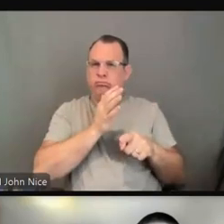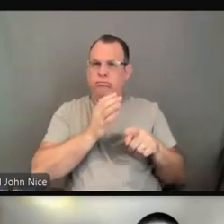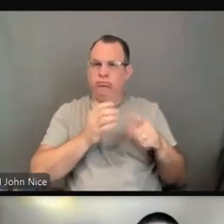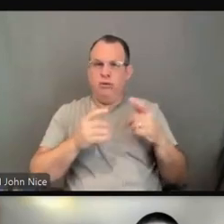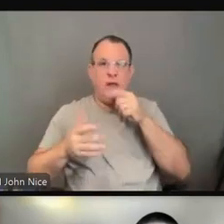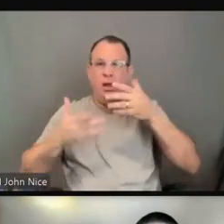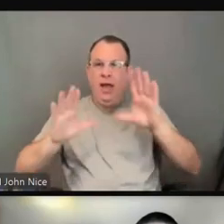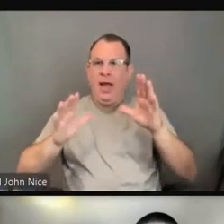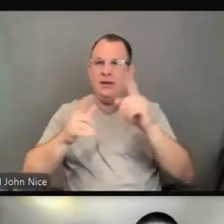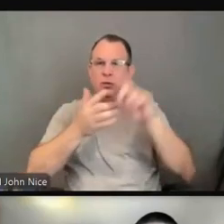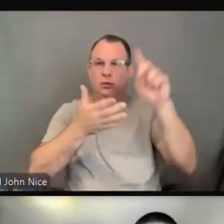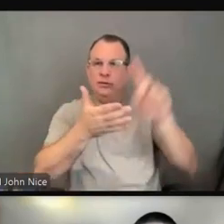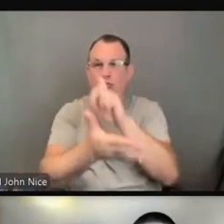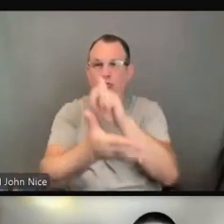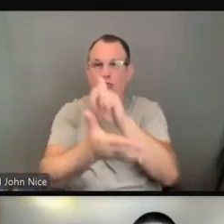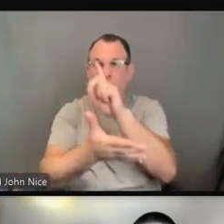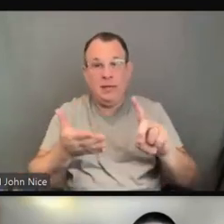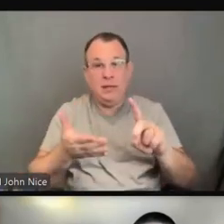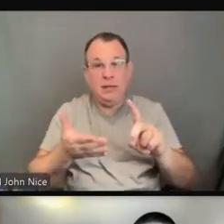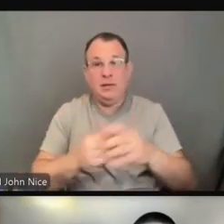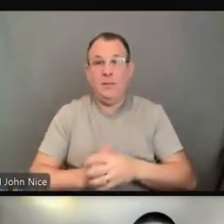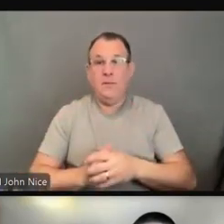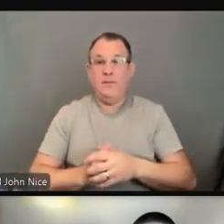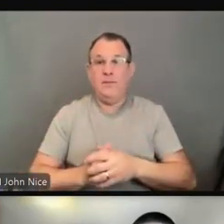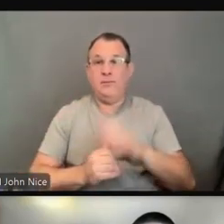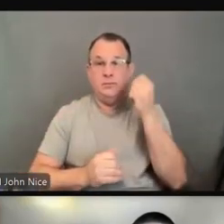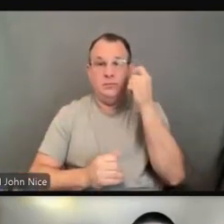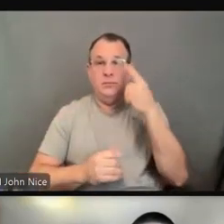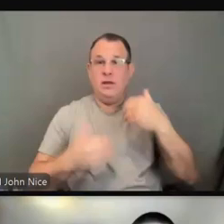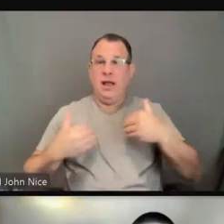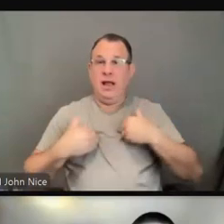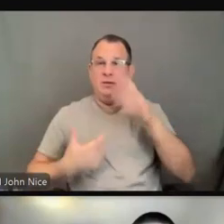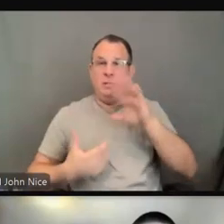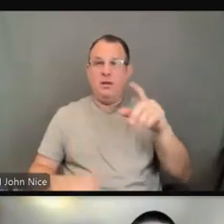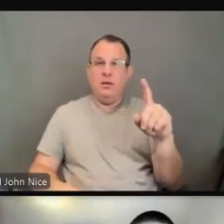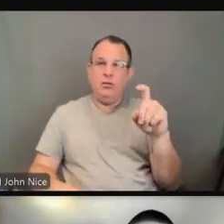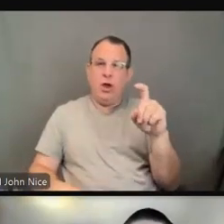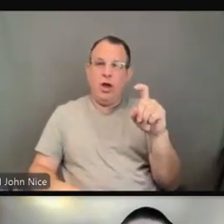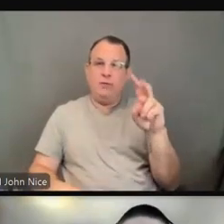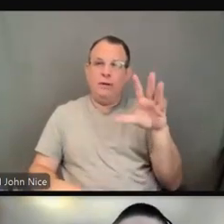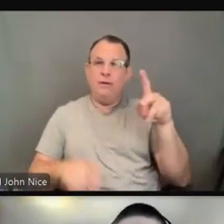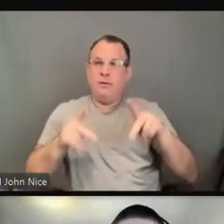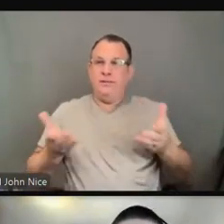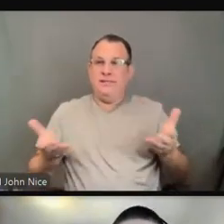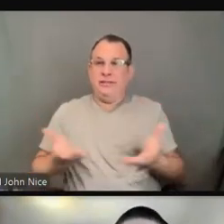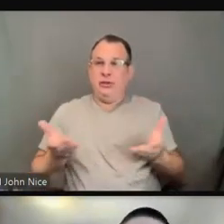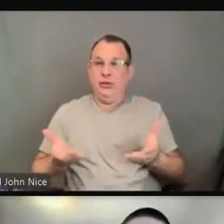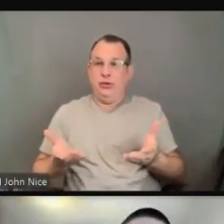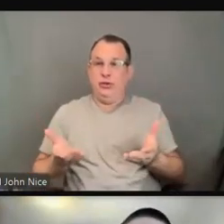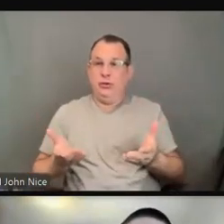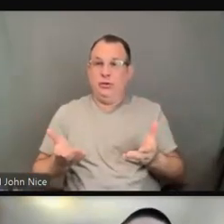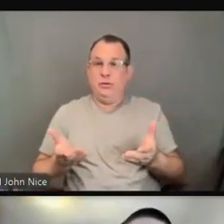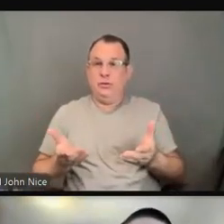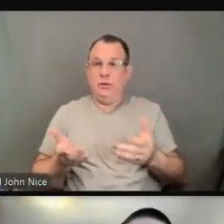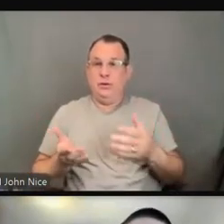trying to be mindful of the fact that we have about 125 people on this webinar. Some of you folks are going to be